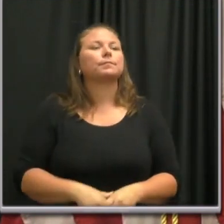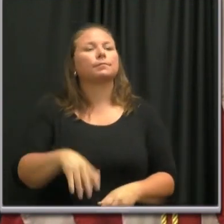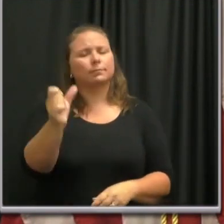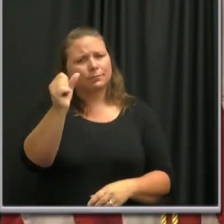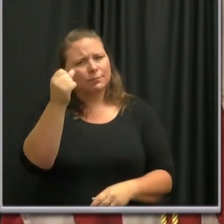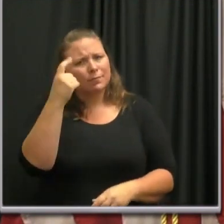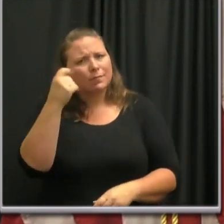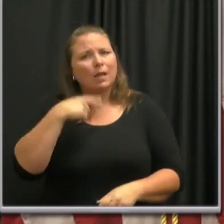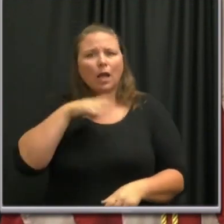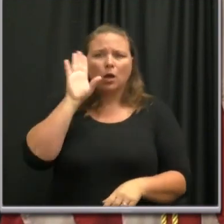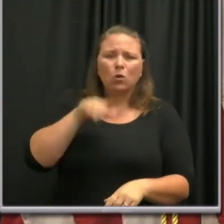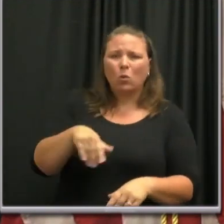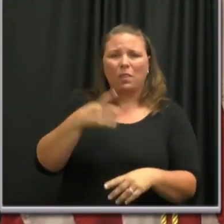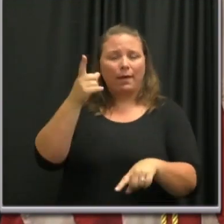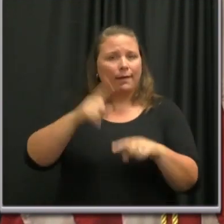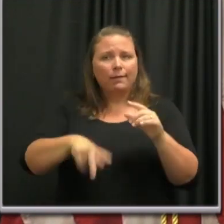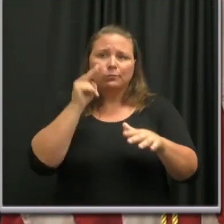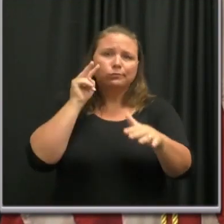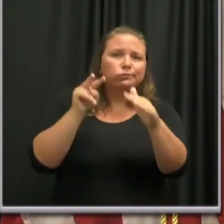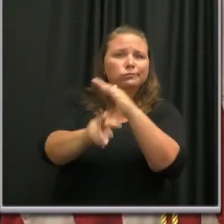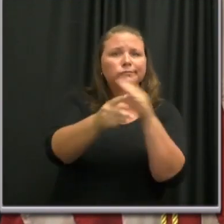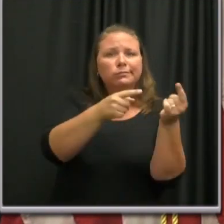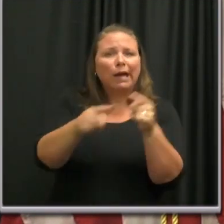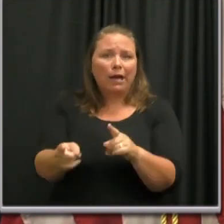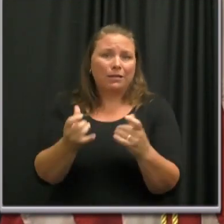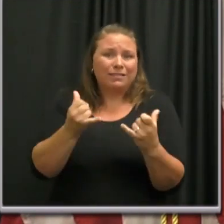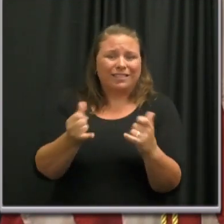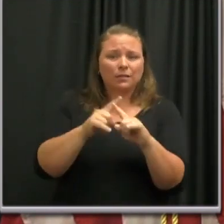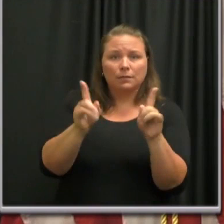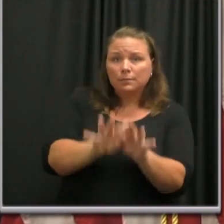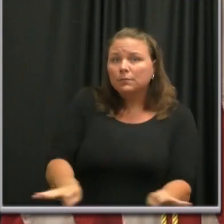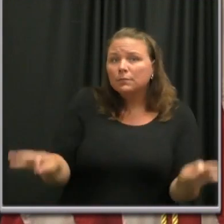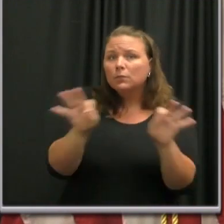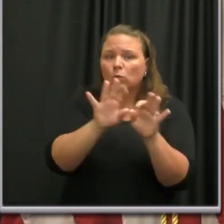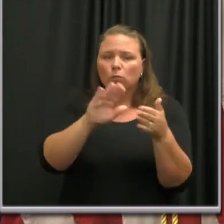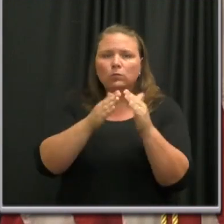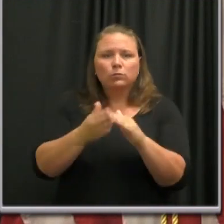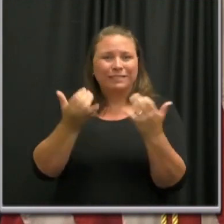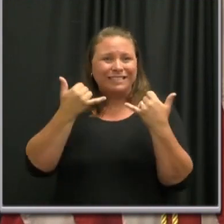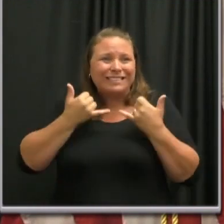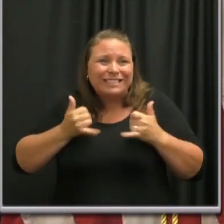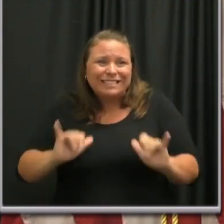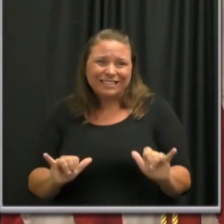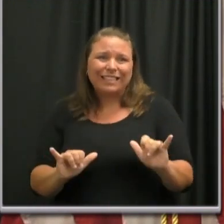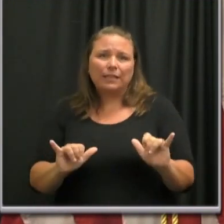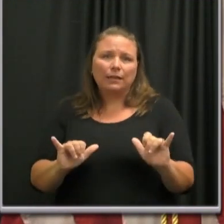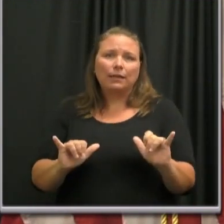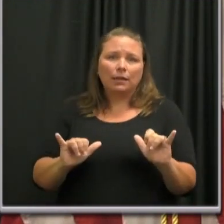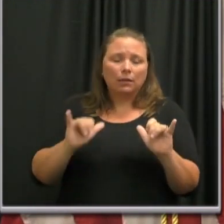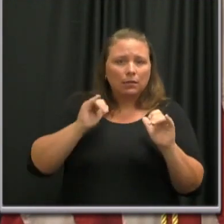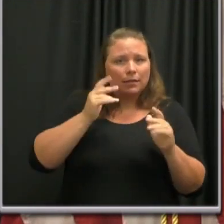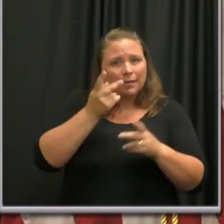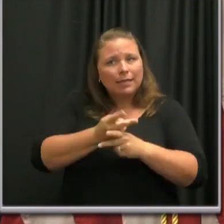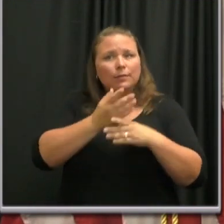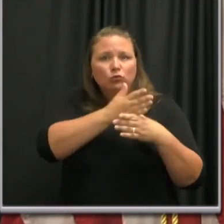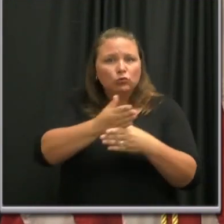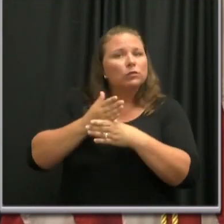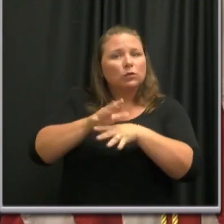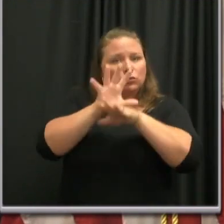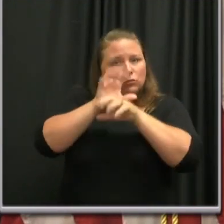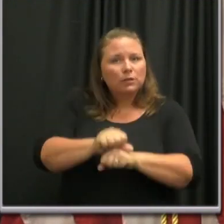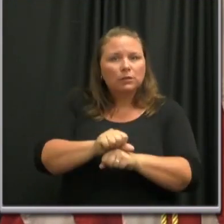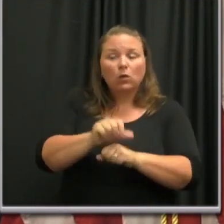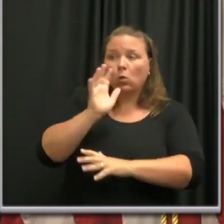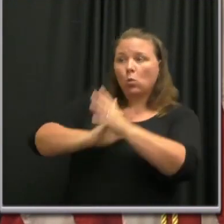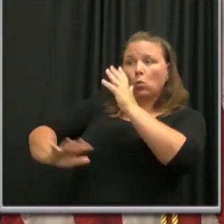in an unprecedented time, it is important that our community still observe our shared traditions, both old and